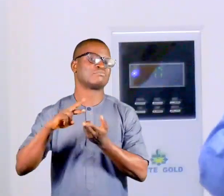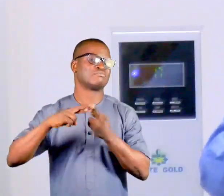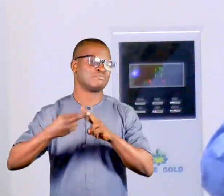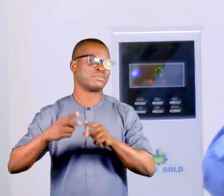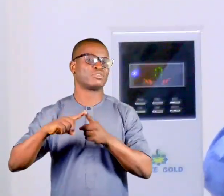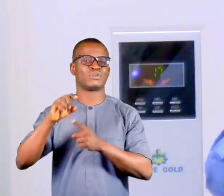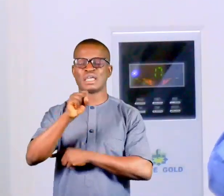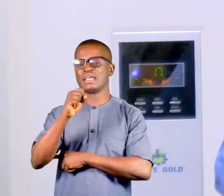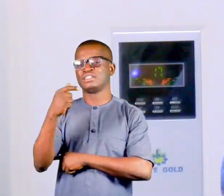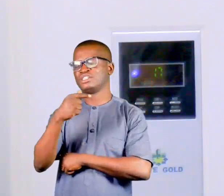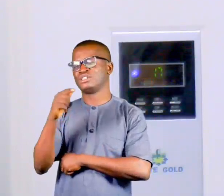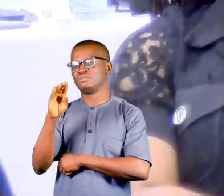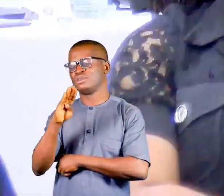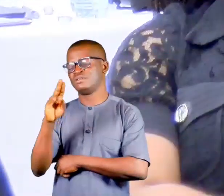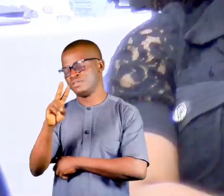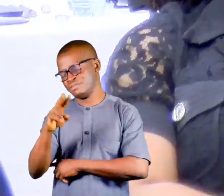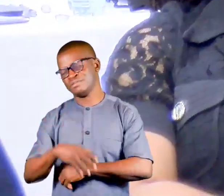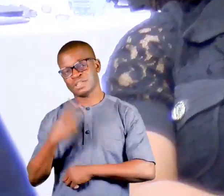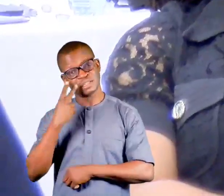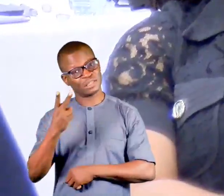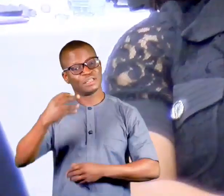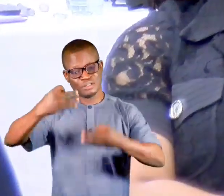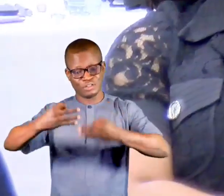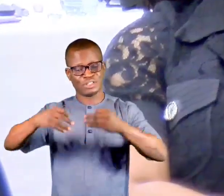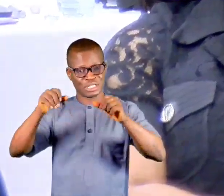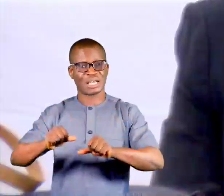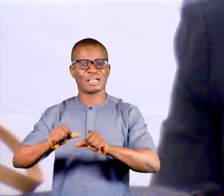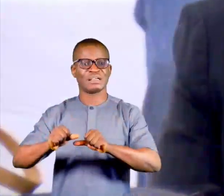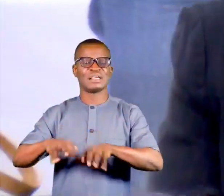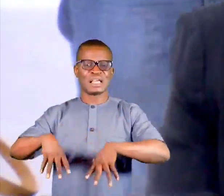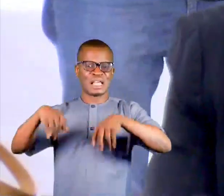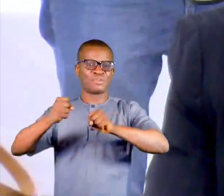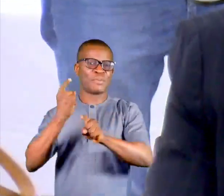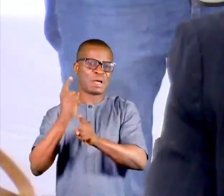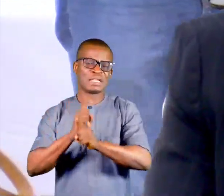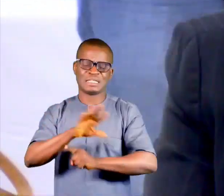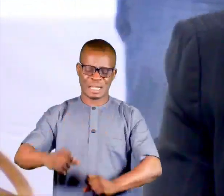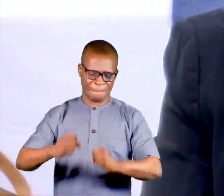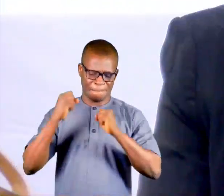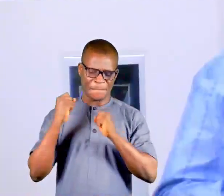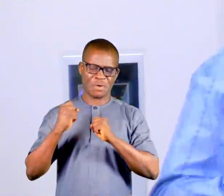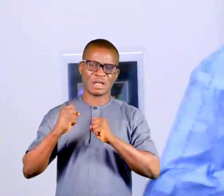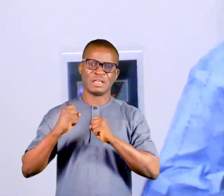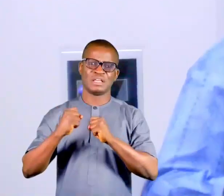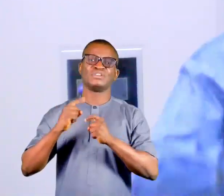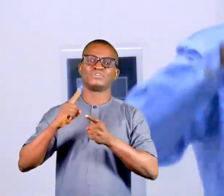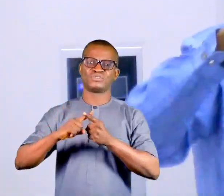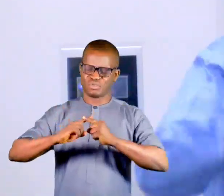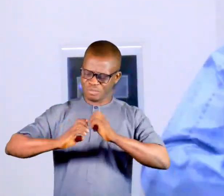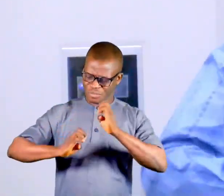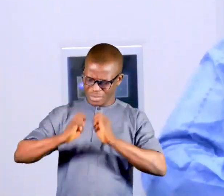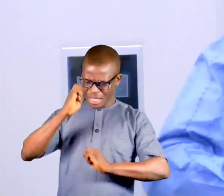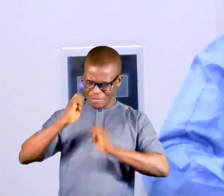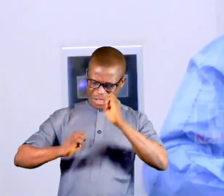to SGBV. Judges, you know, can trigger appropriately their power of judicial review to evaluate